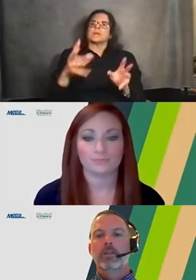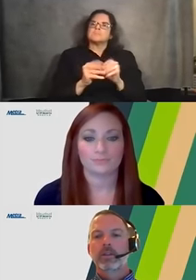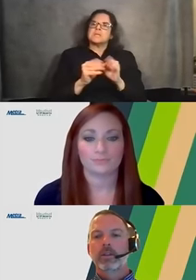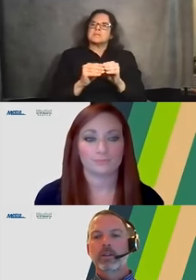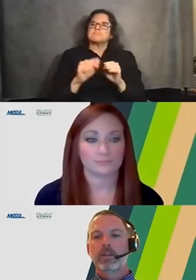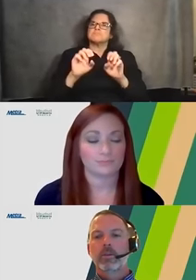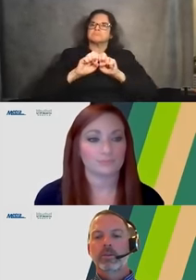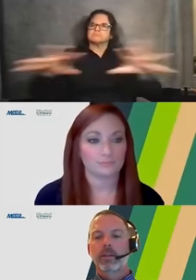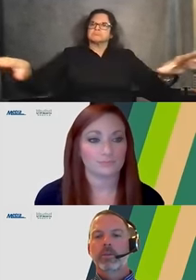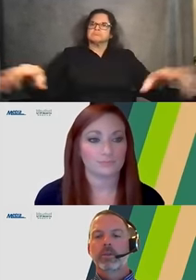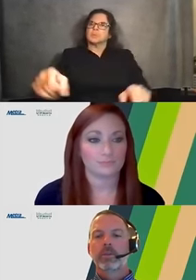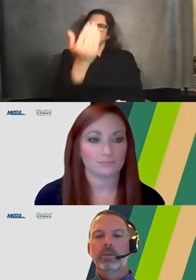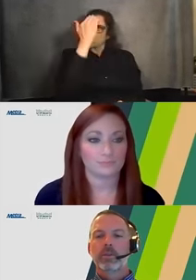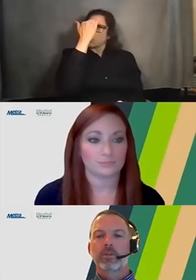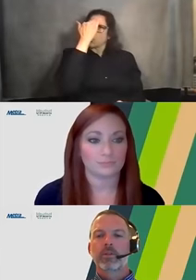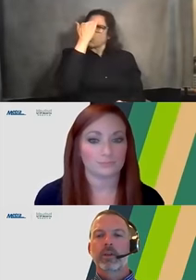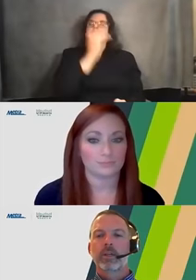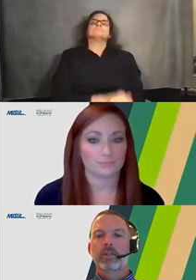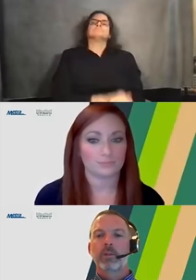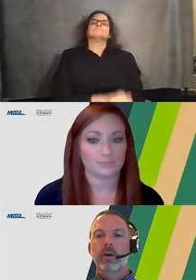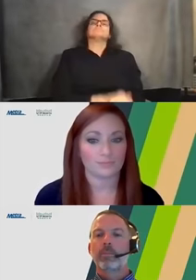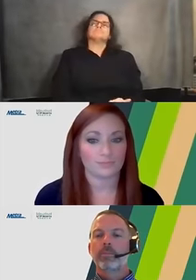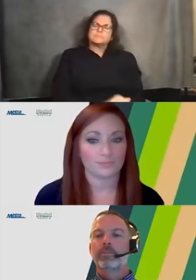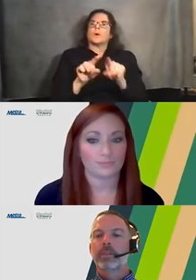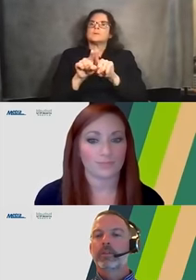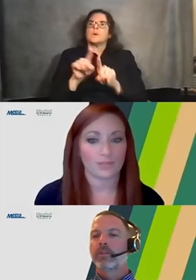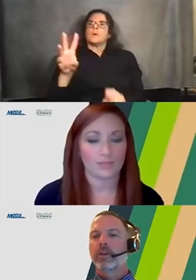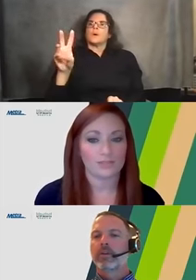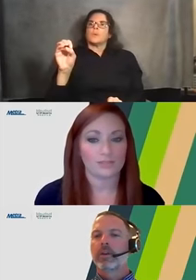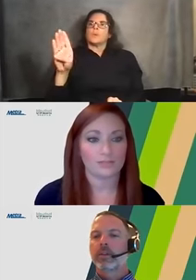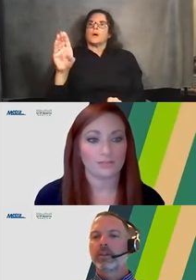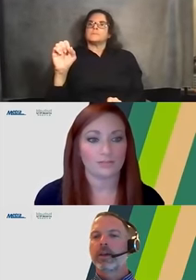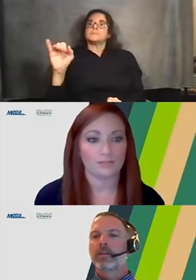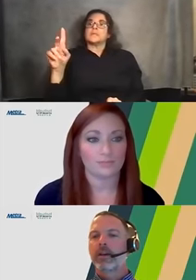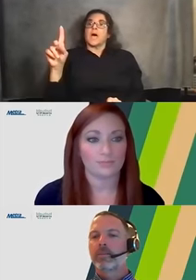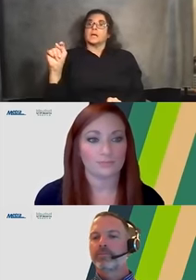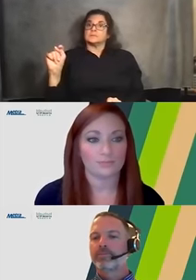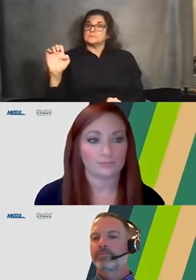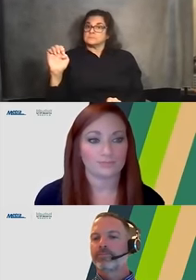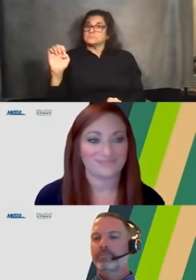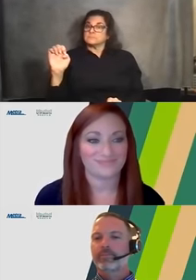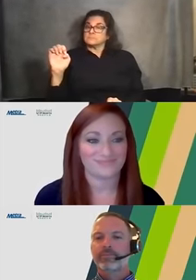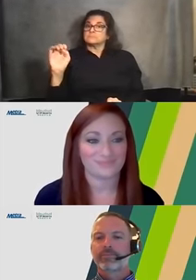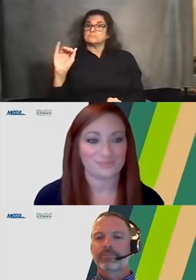And obviously the, the website will be a resource for information as well. Steve, I don't know if you had anything to add to that.